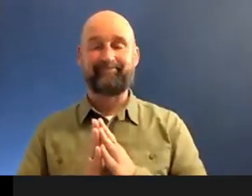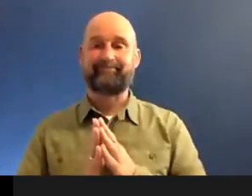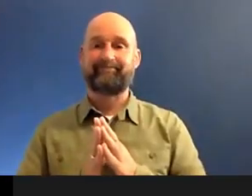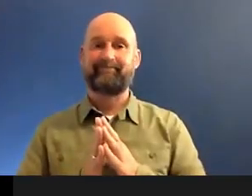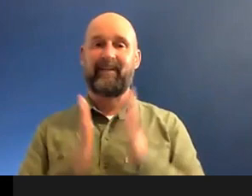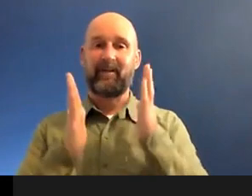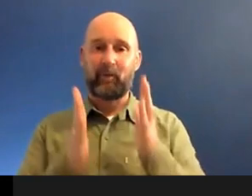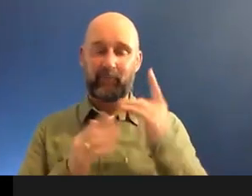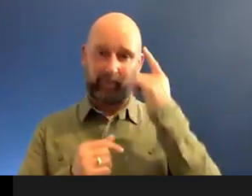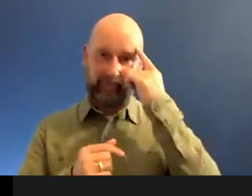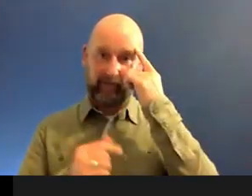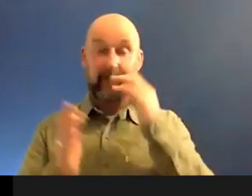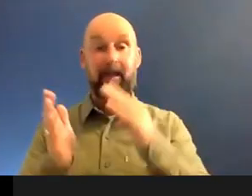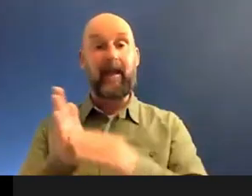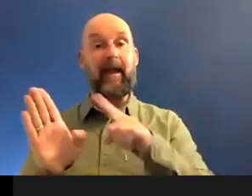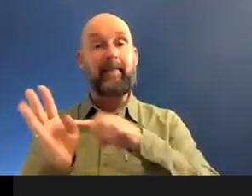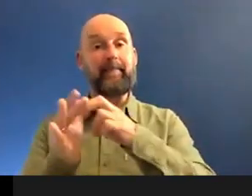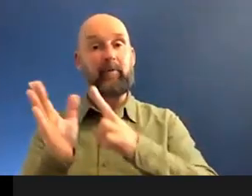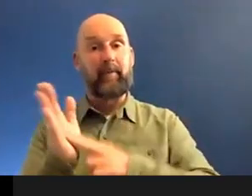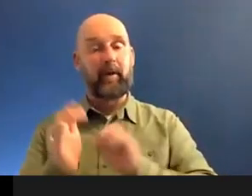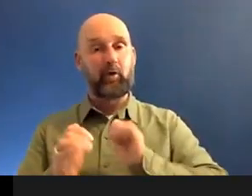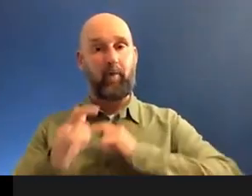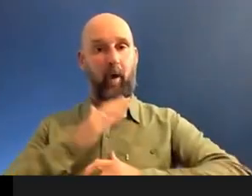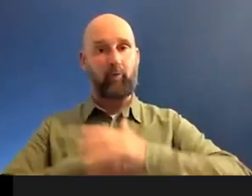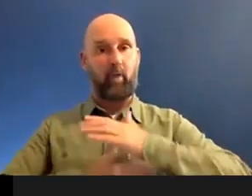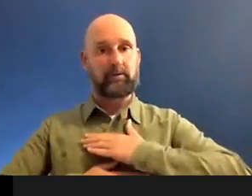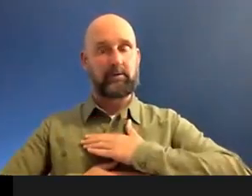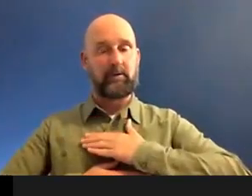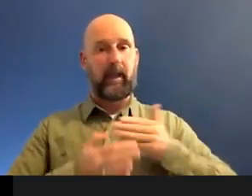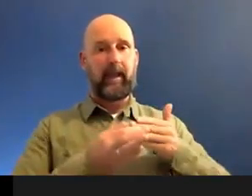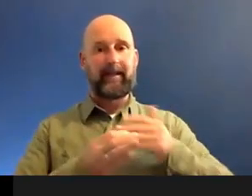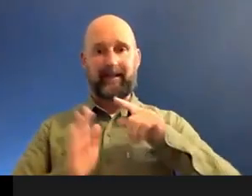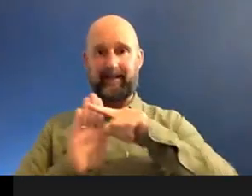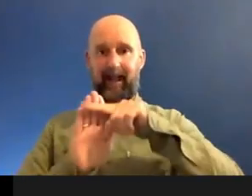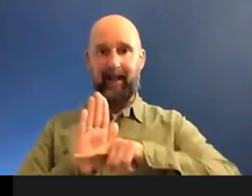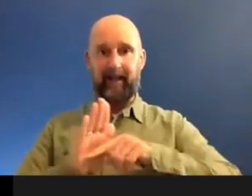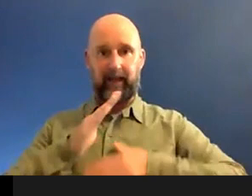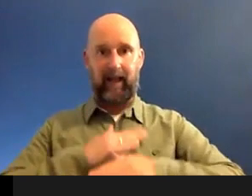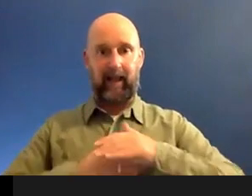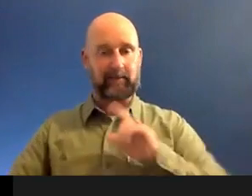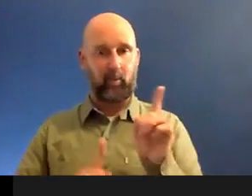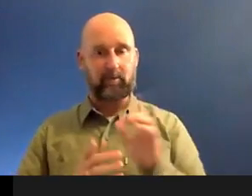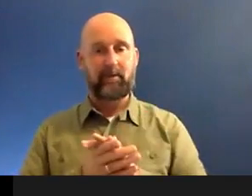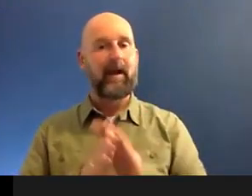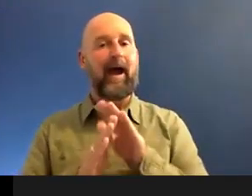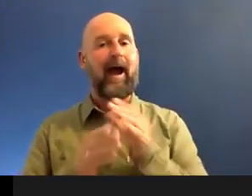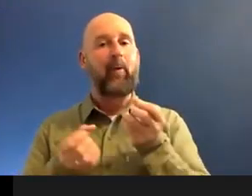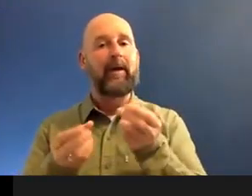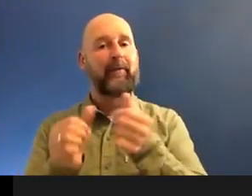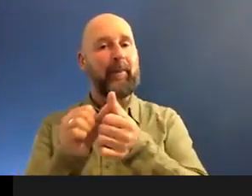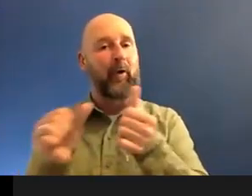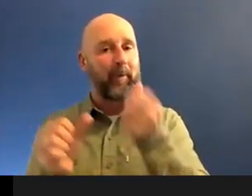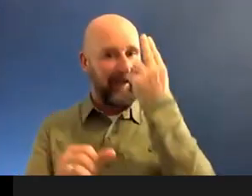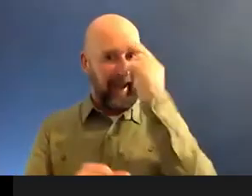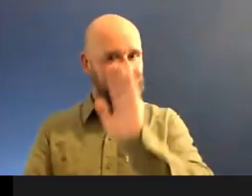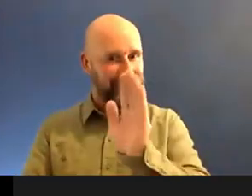have to think about, like Mariam said, what are your morals? What are your guidelines? For example, actually I won't name the companies, but